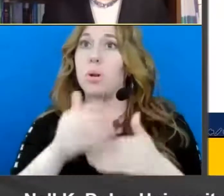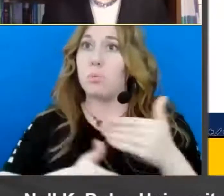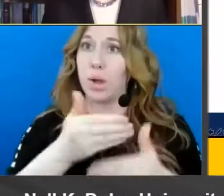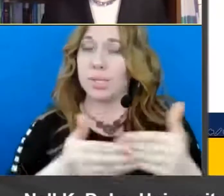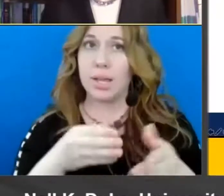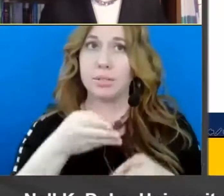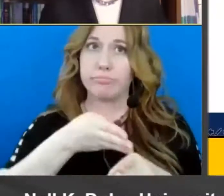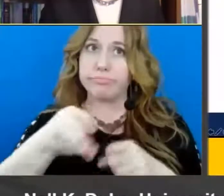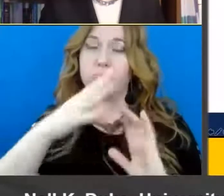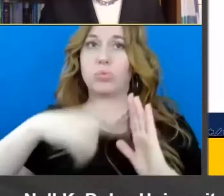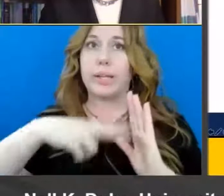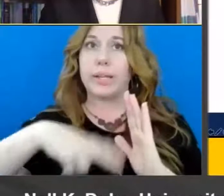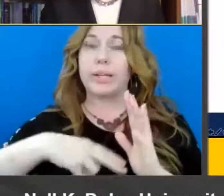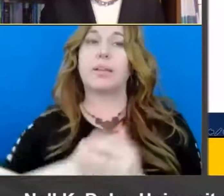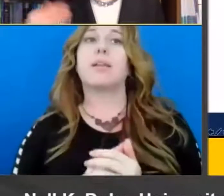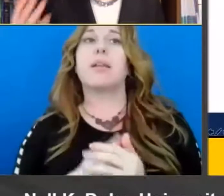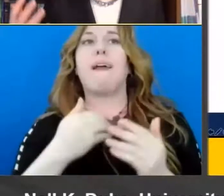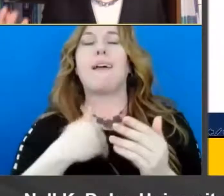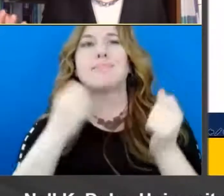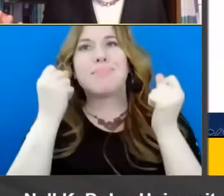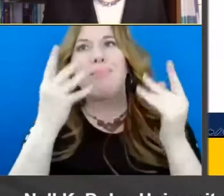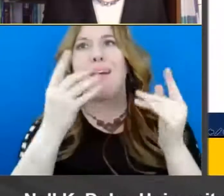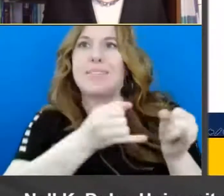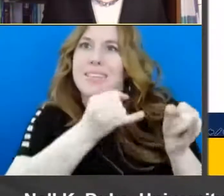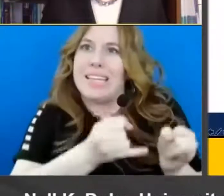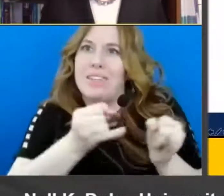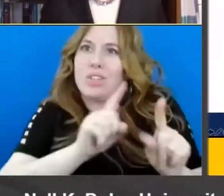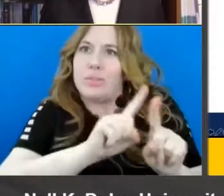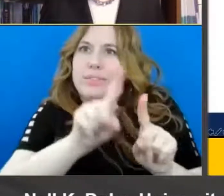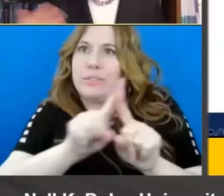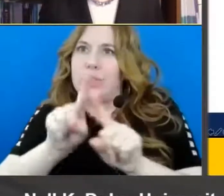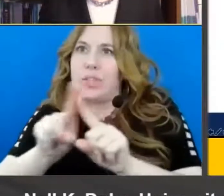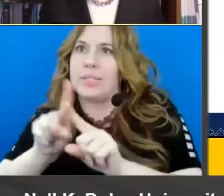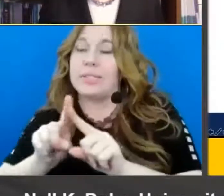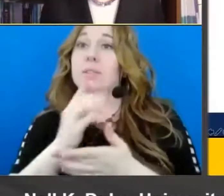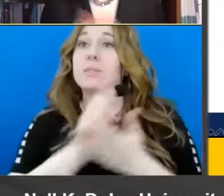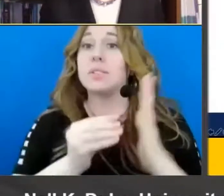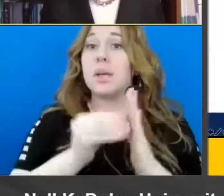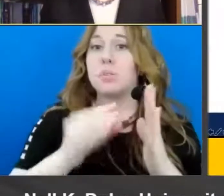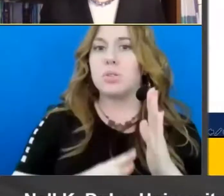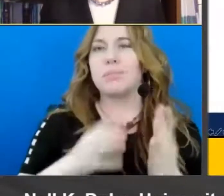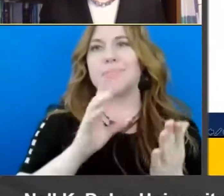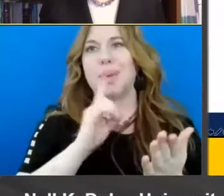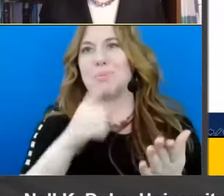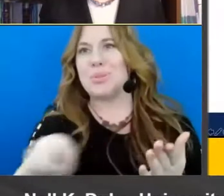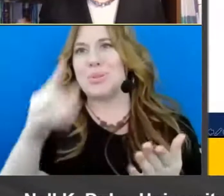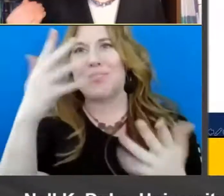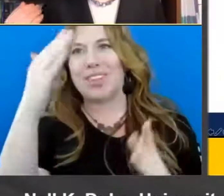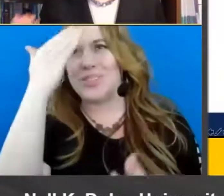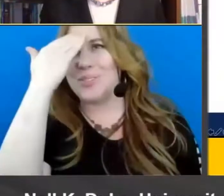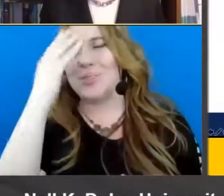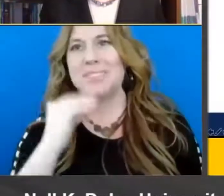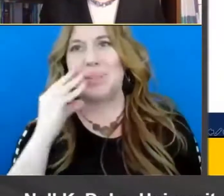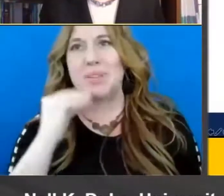and it's one that has a lot of individual difference. So some students, I'm sure you've all worked with them are just